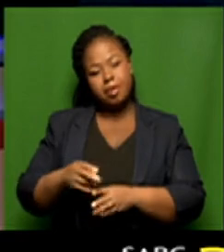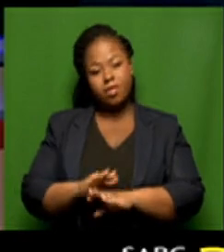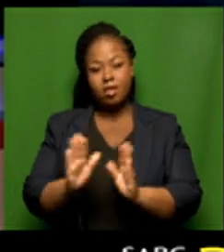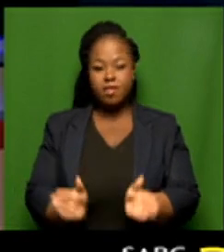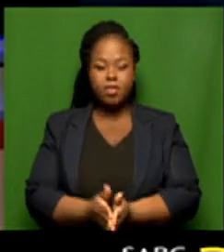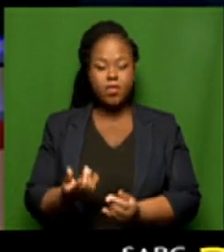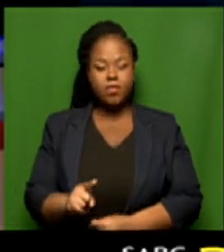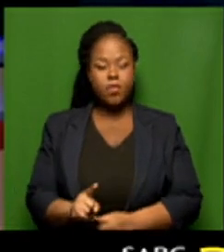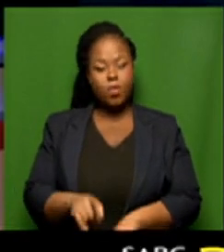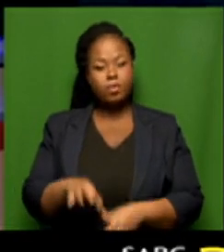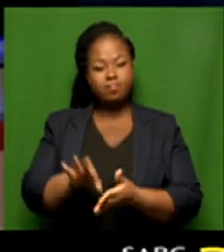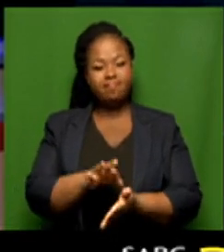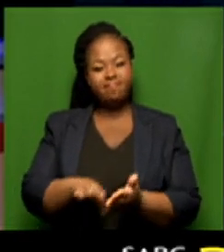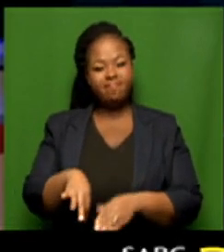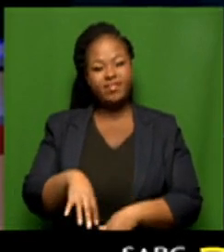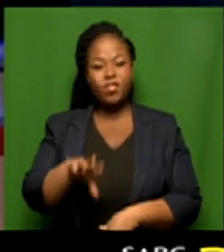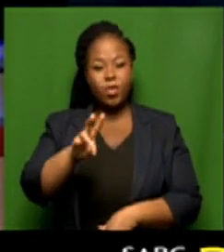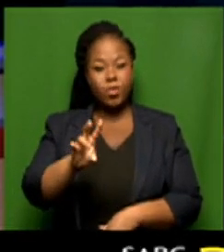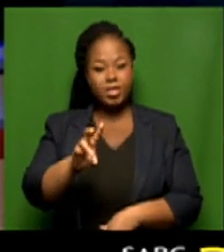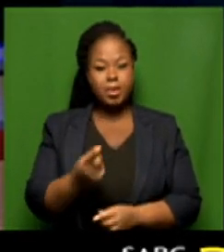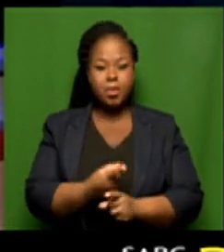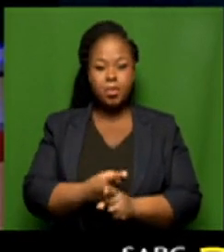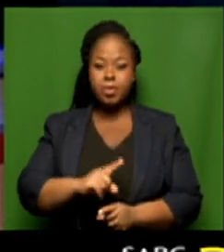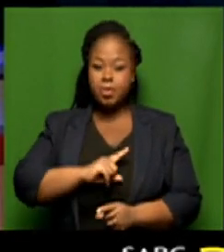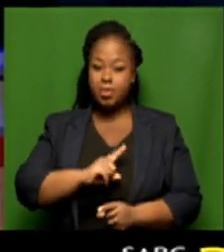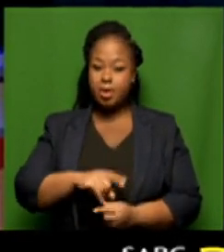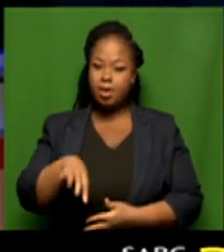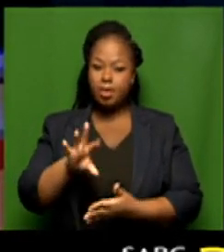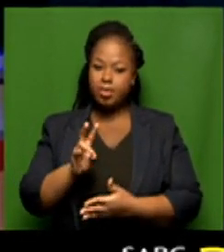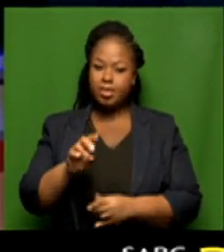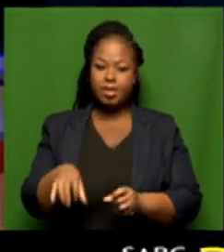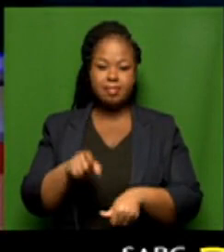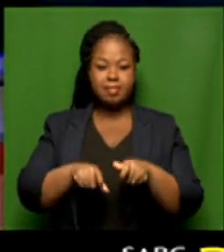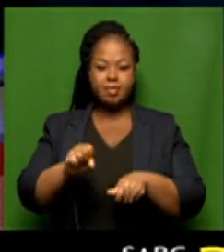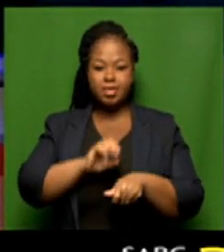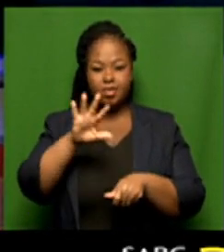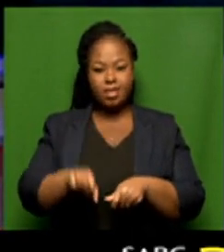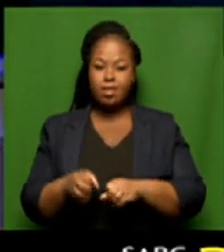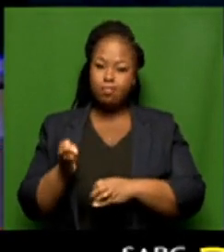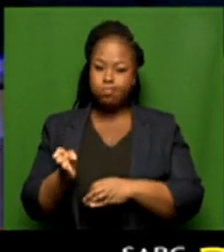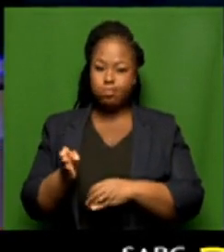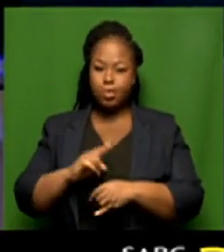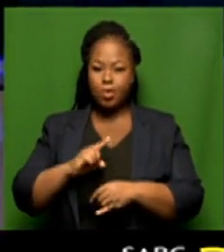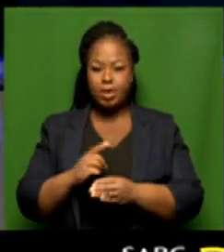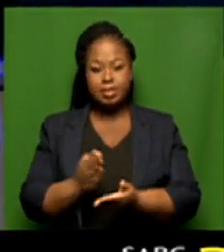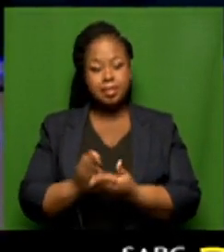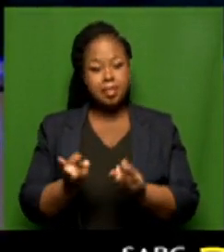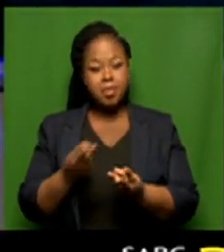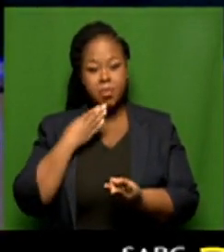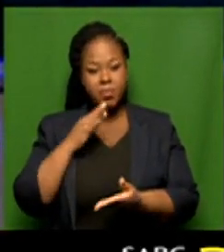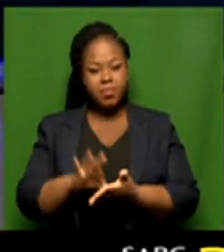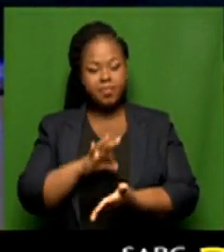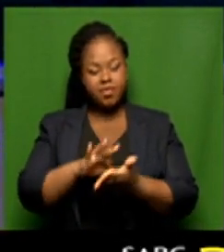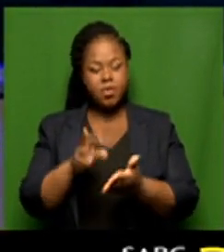for the polls on Wednesday. Because Wednesday, of course, is when the whole of South Africa goes out. We've just got segments of South Africa going out to